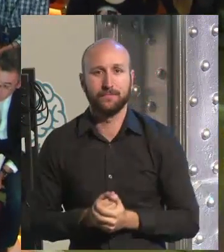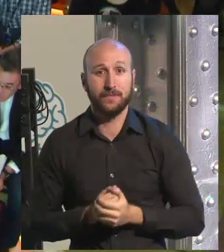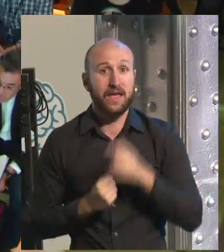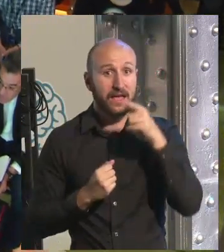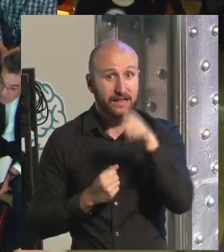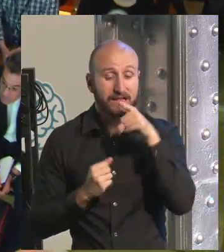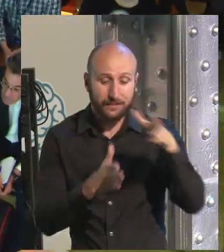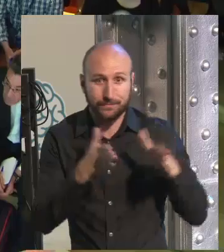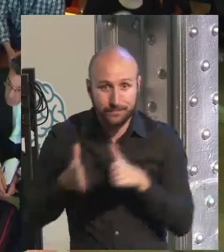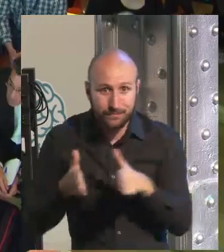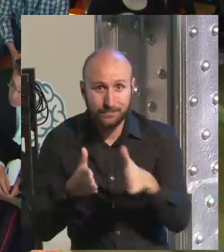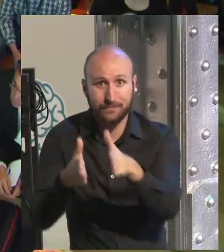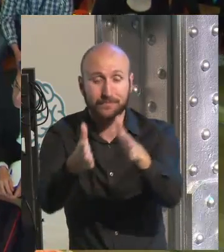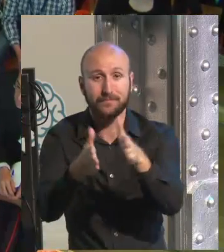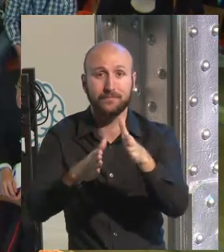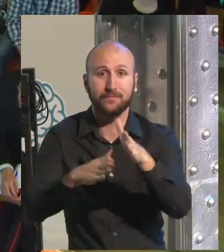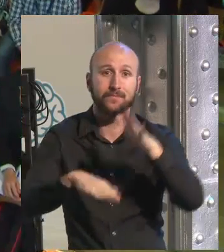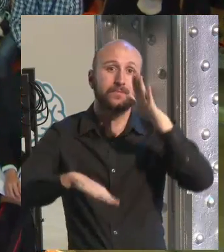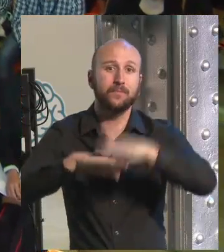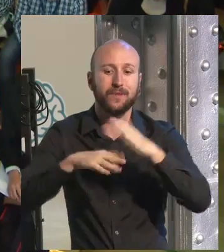that we need to go to.